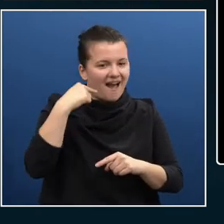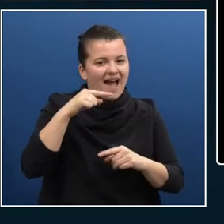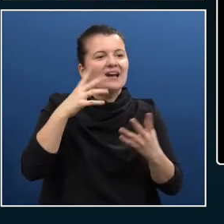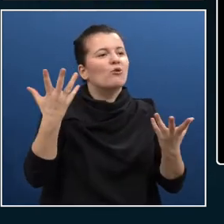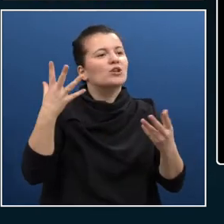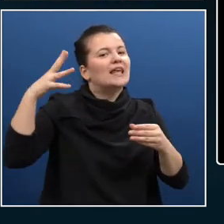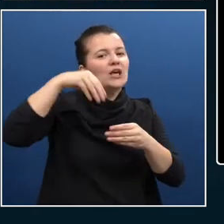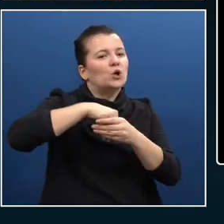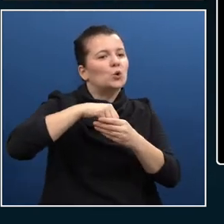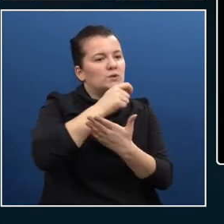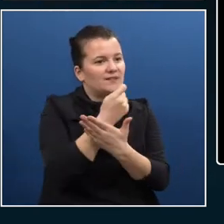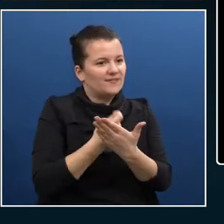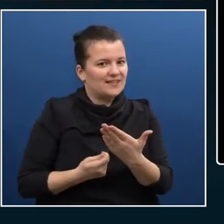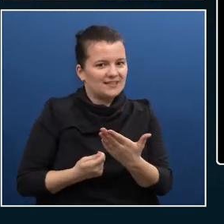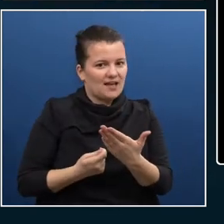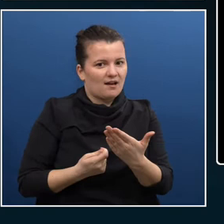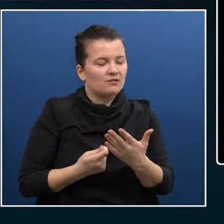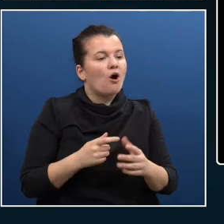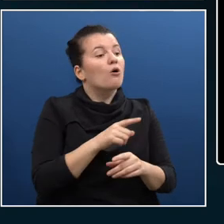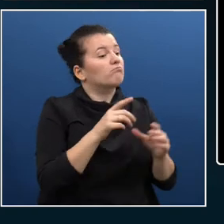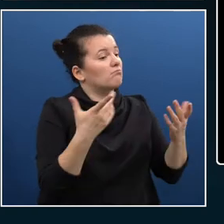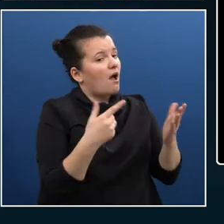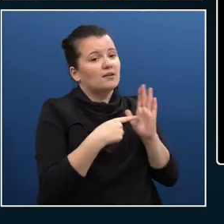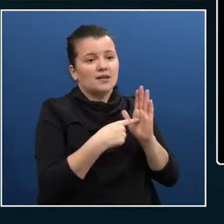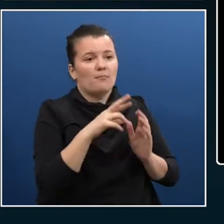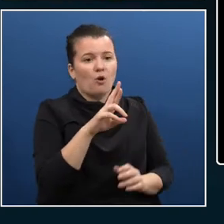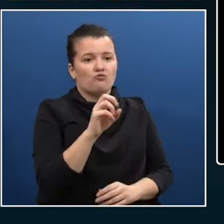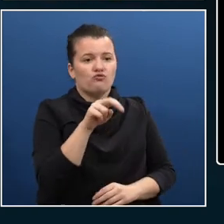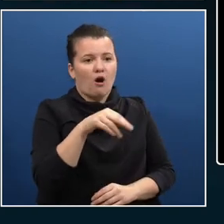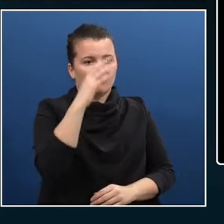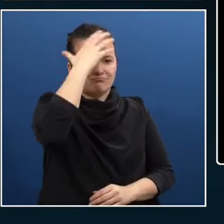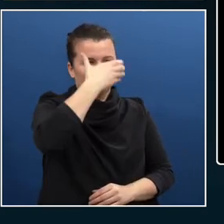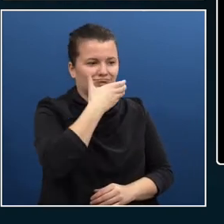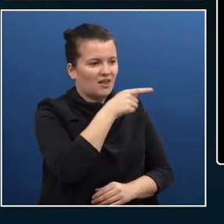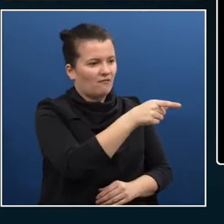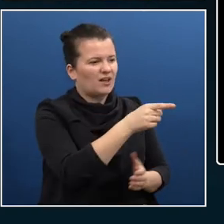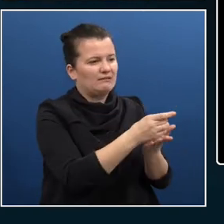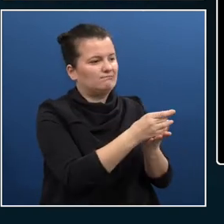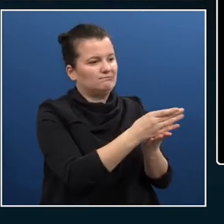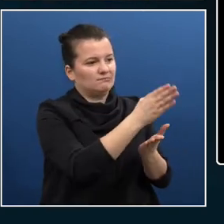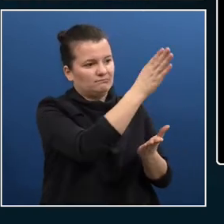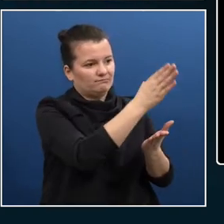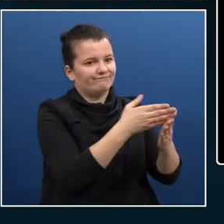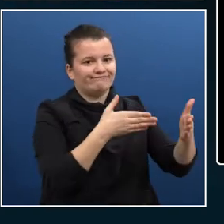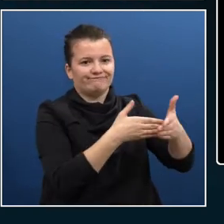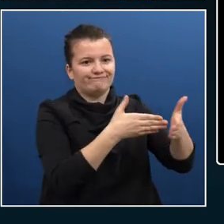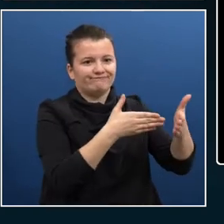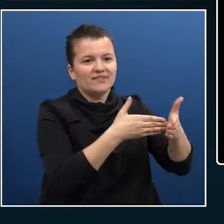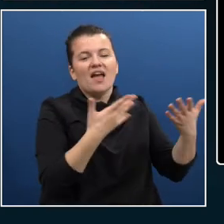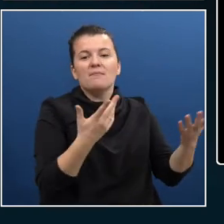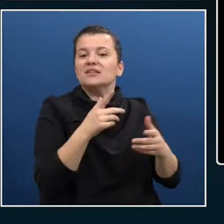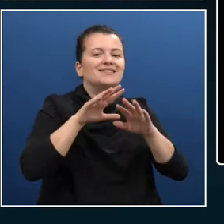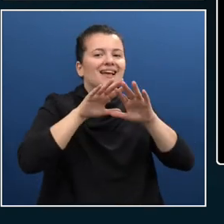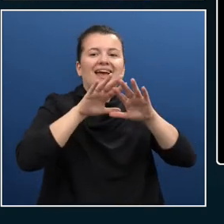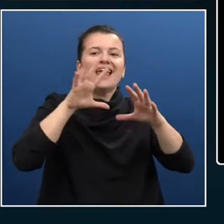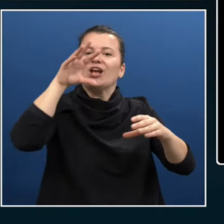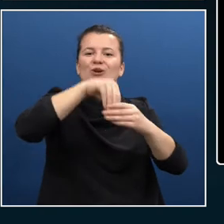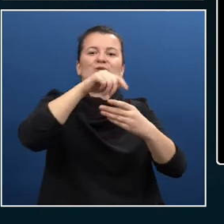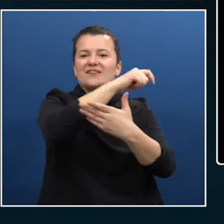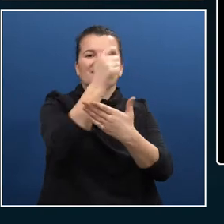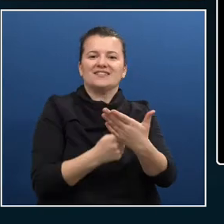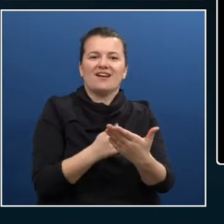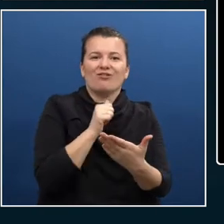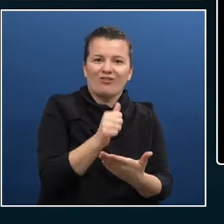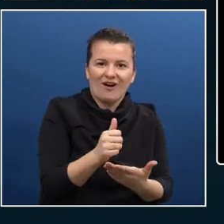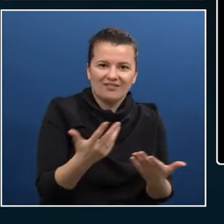that, you can solve for one extent to many. I'm going to give you an example very soon on how to do that. And finally, learn from diversity. Have diverse teams.